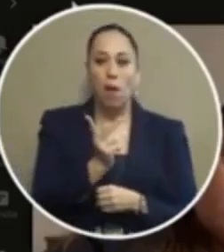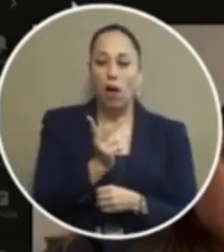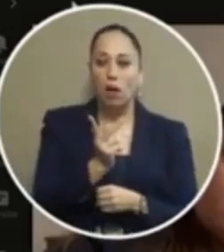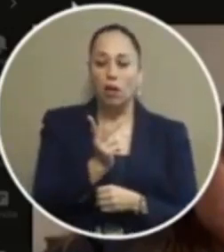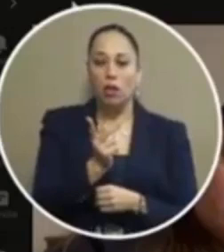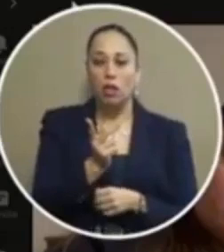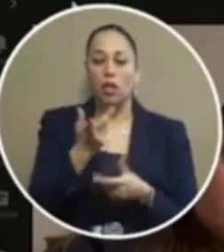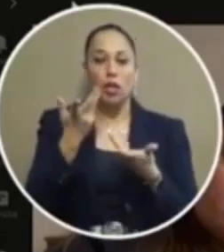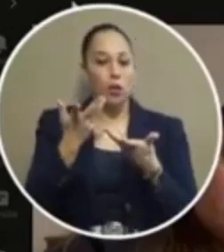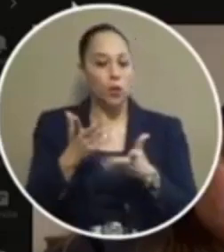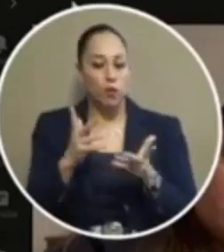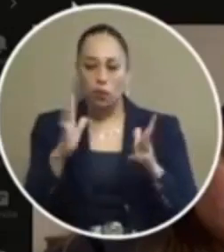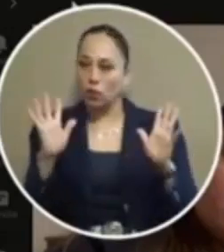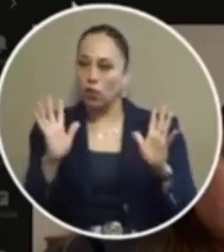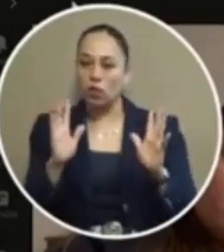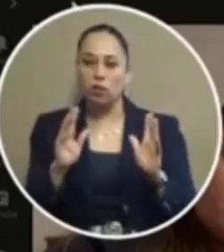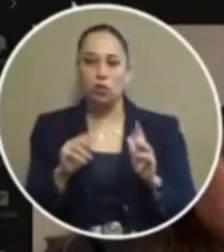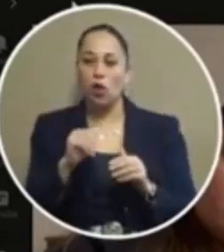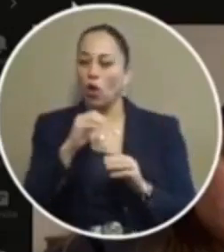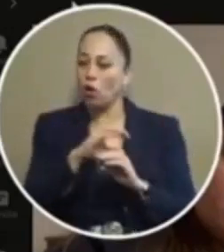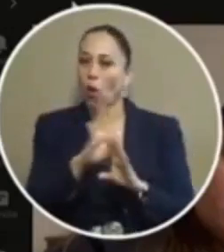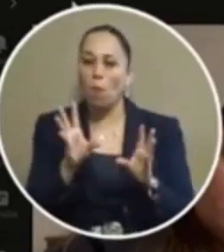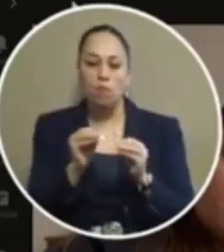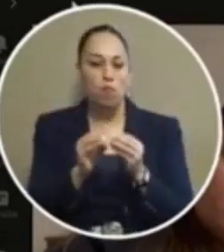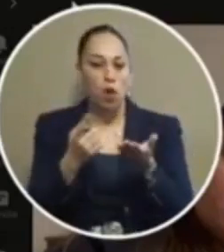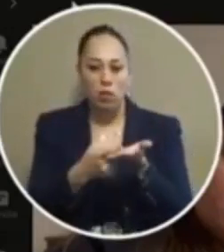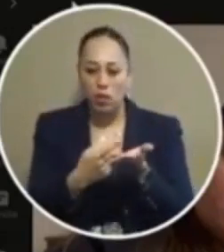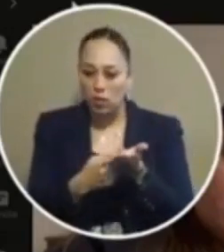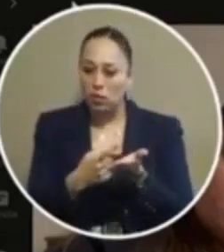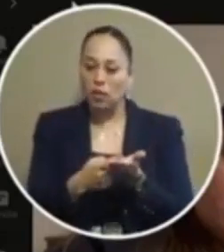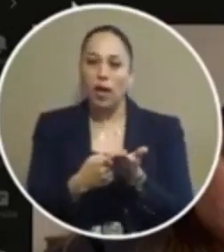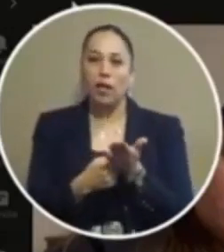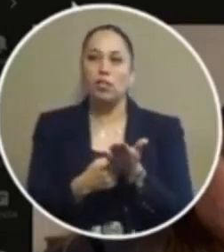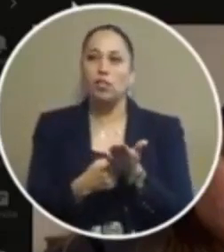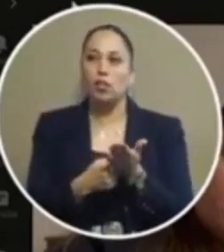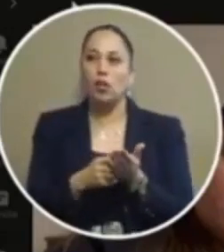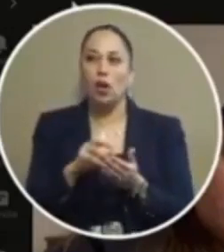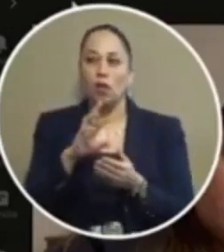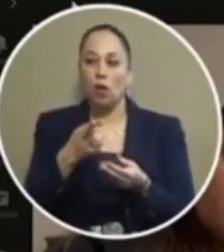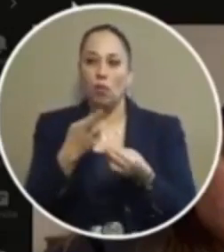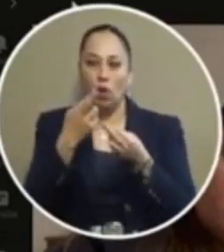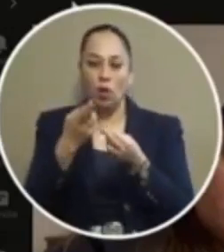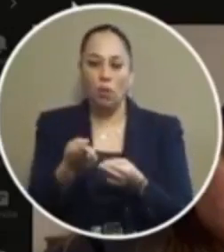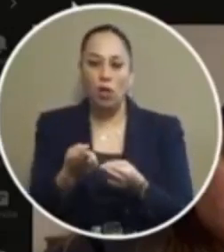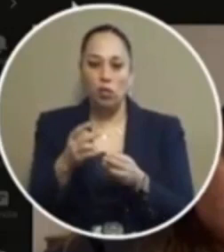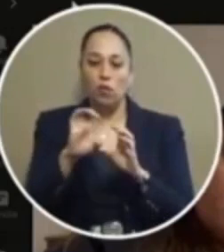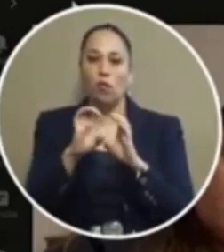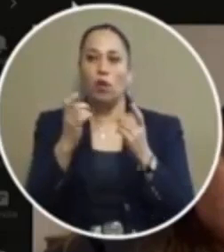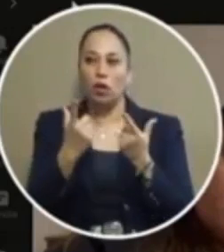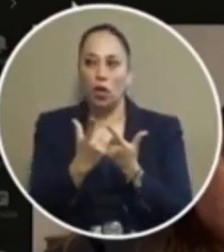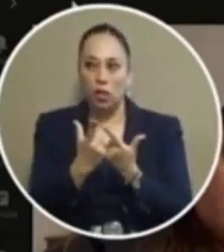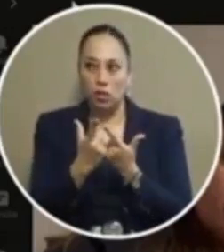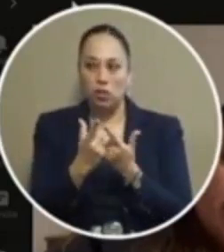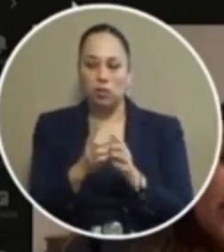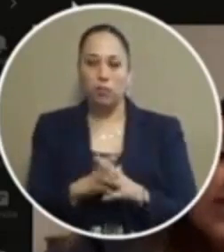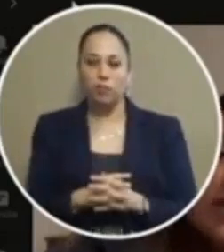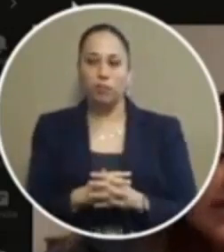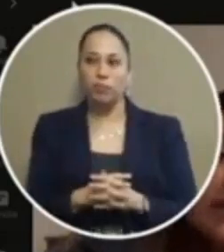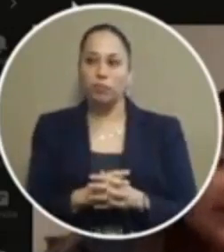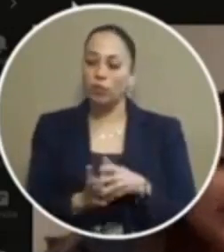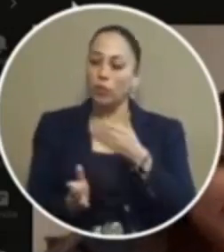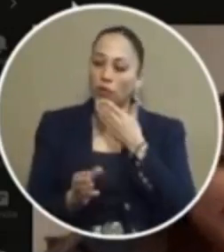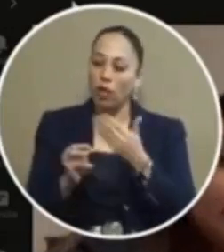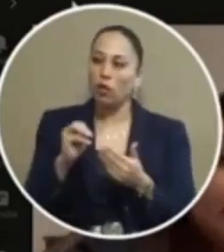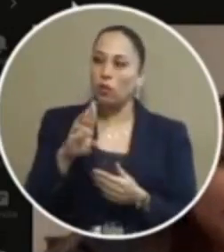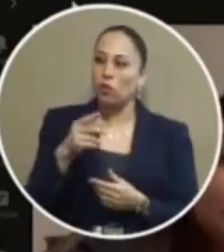completely finished we won't have any discussion anymore it'll be a recommendation based on the direction council has given thank you